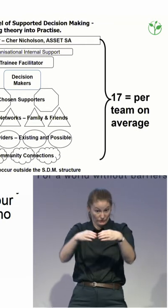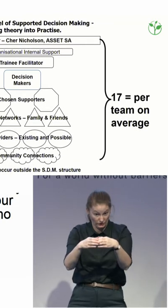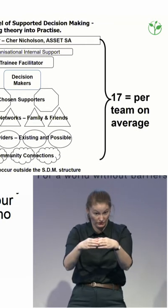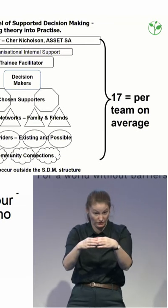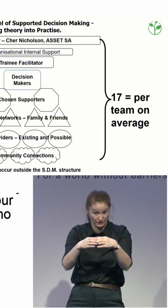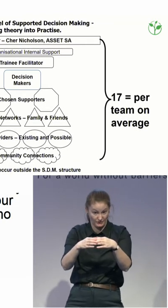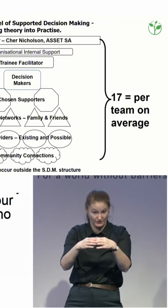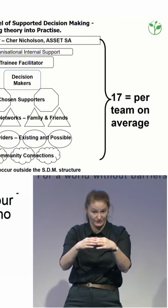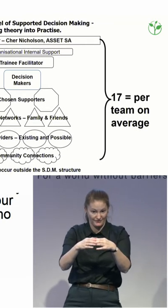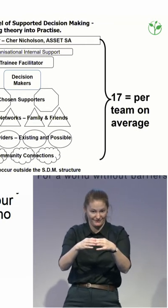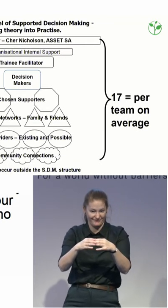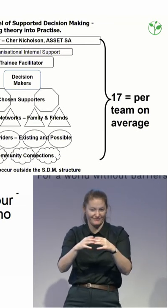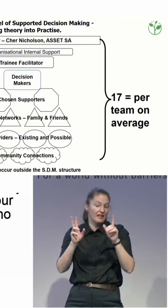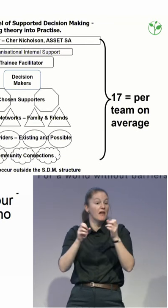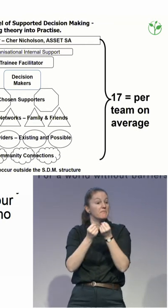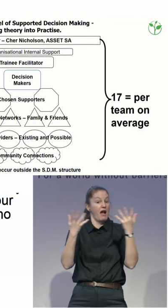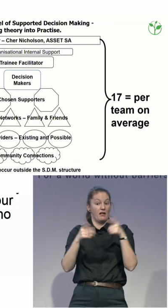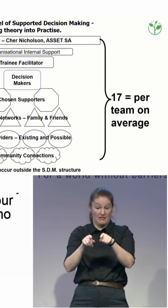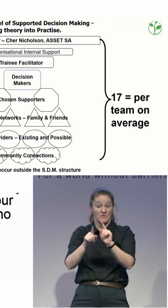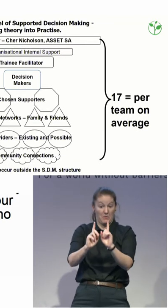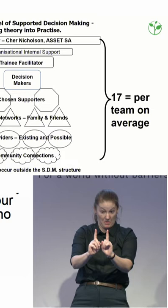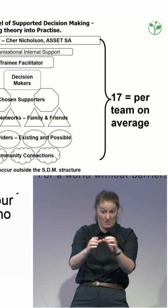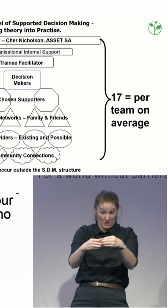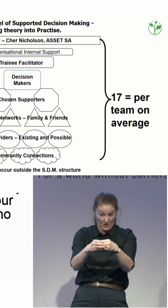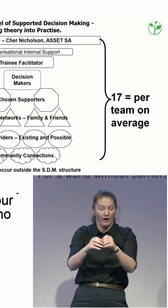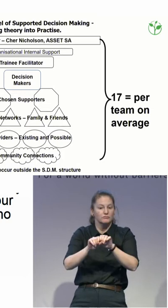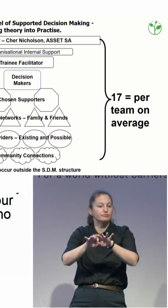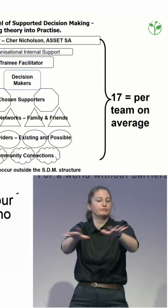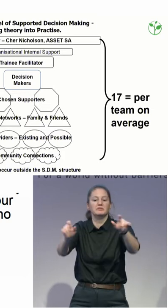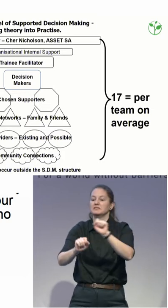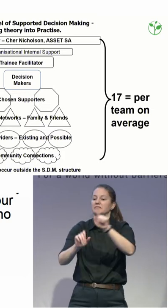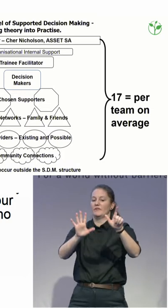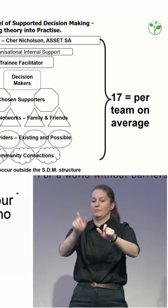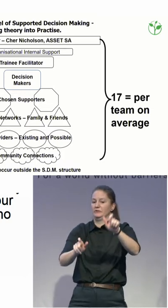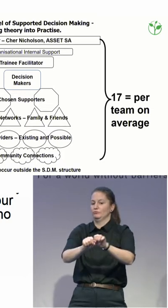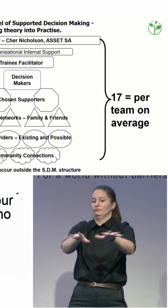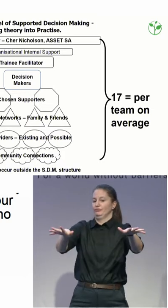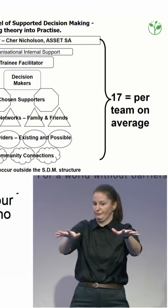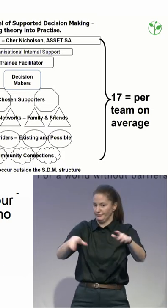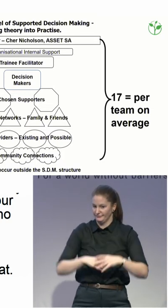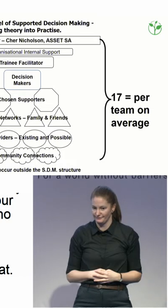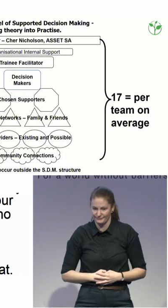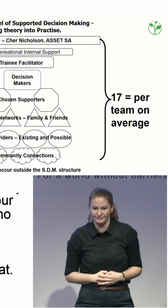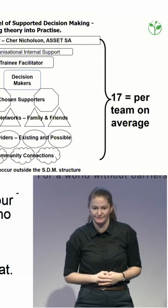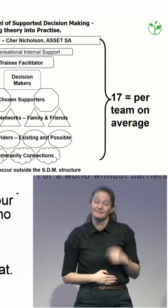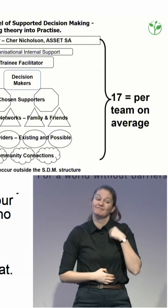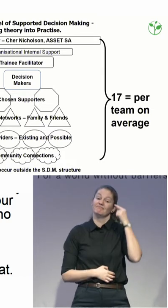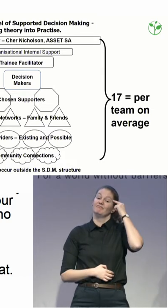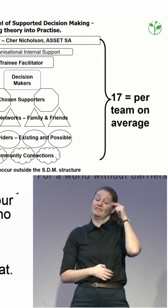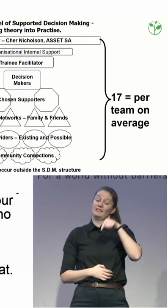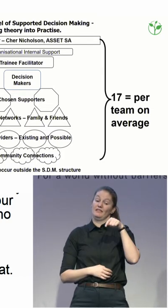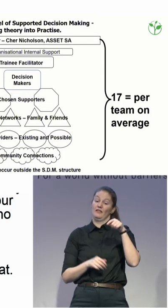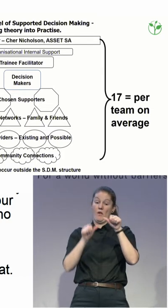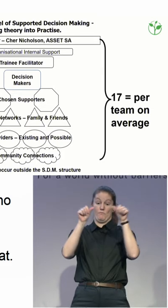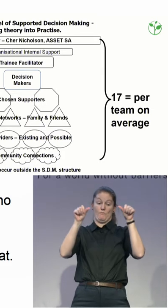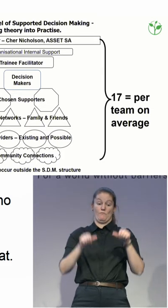influences in doing that. I think also the model itself is nothing